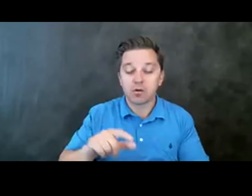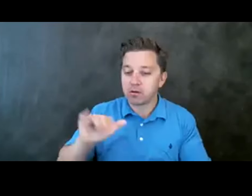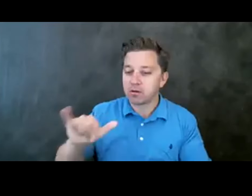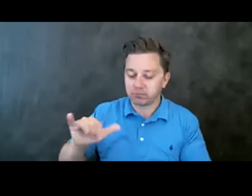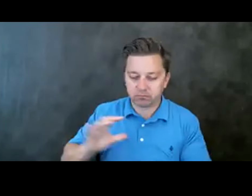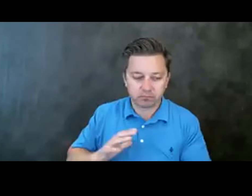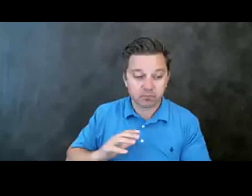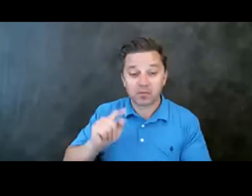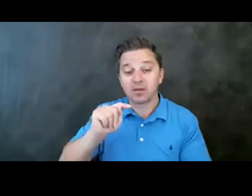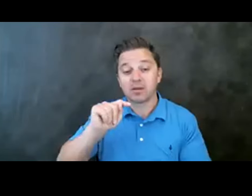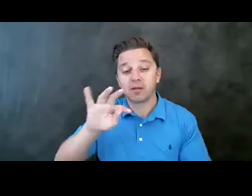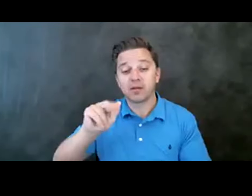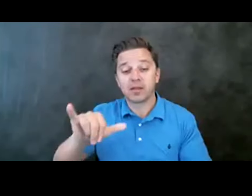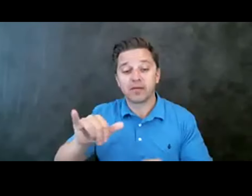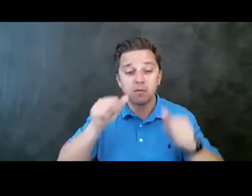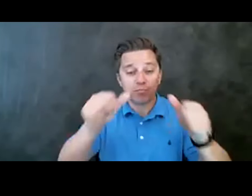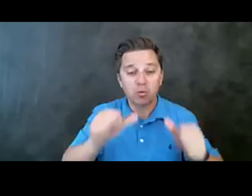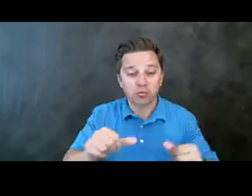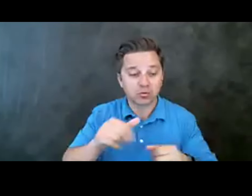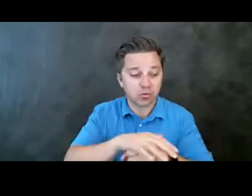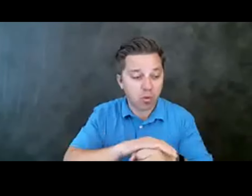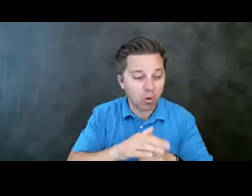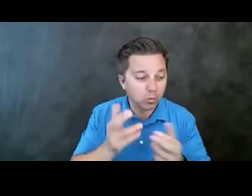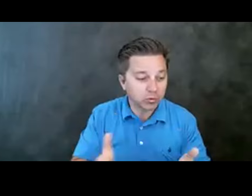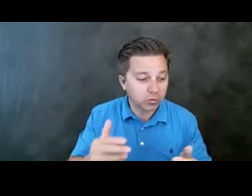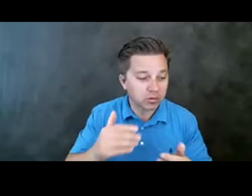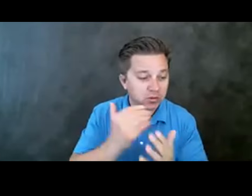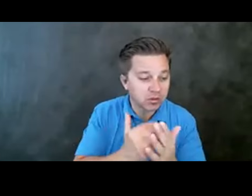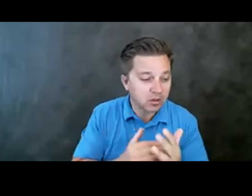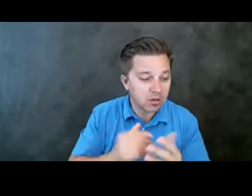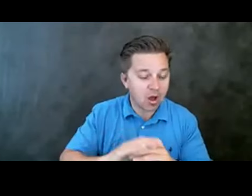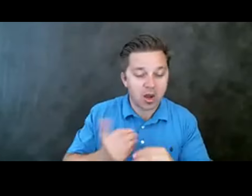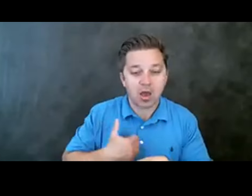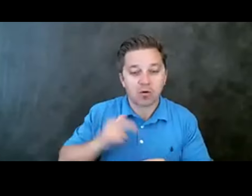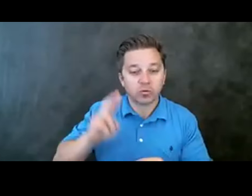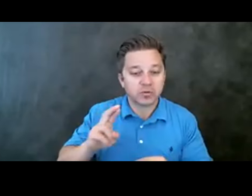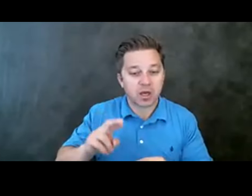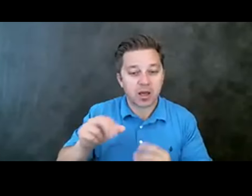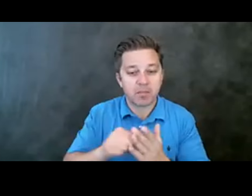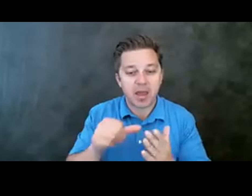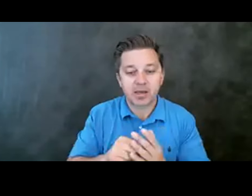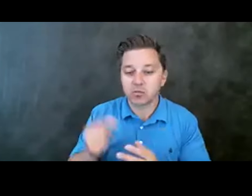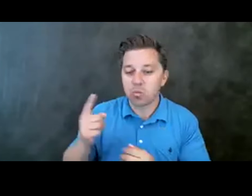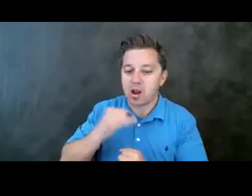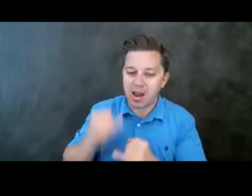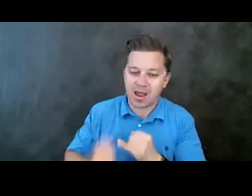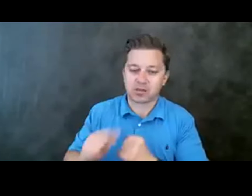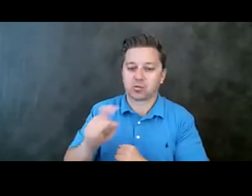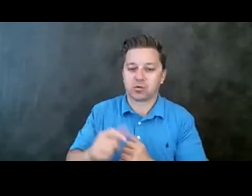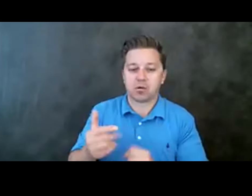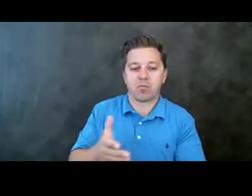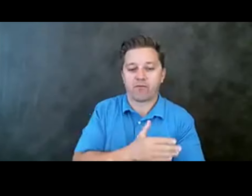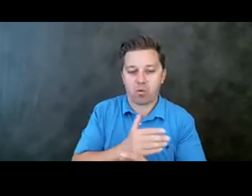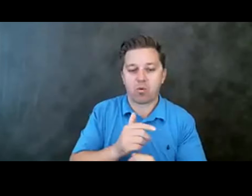the list of resources on our local uptoreverside.org page. So we can check that out too. So we'll do one last question before we move on to subcommittee